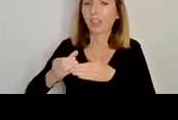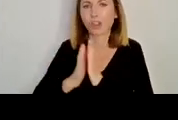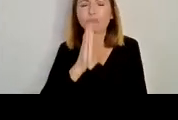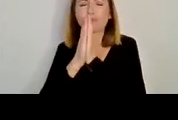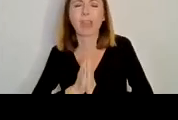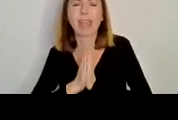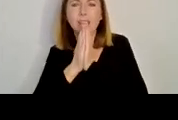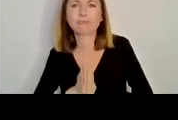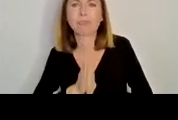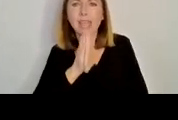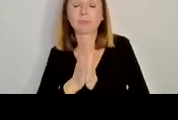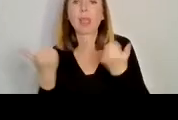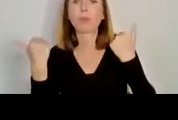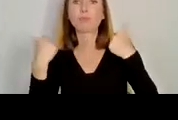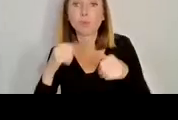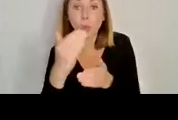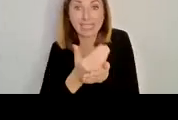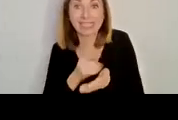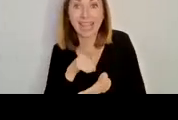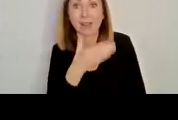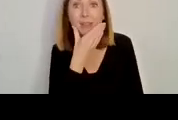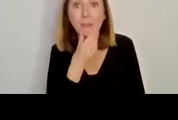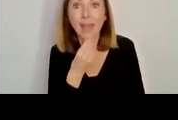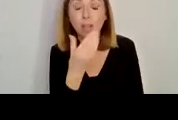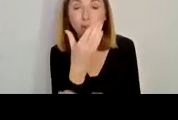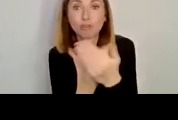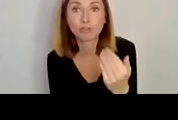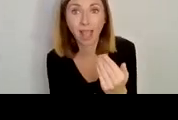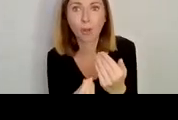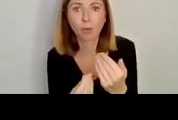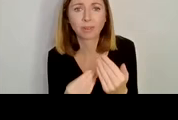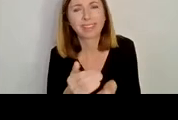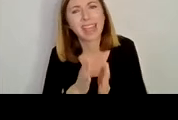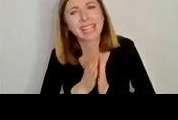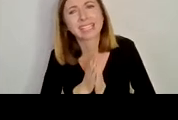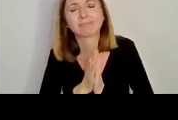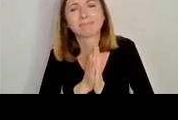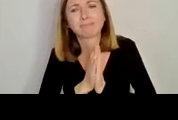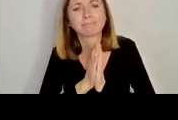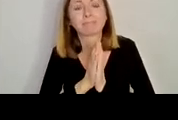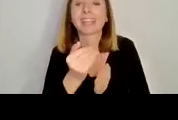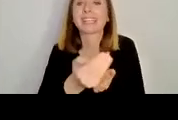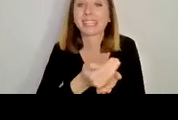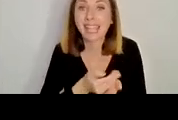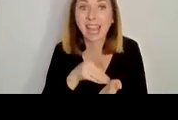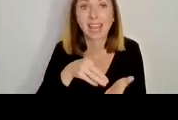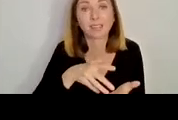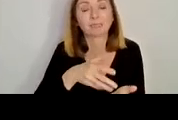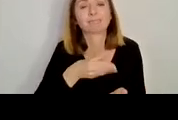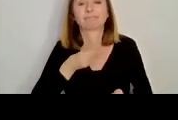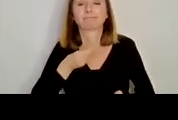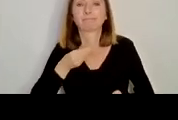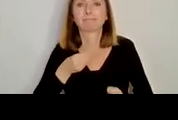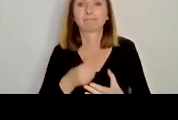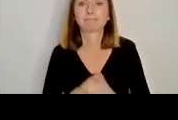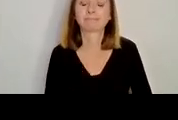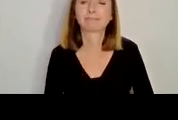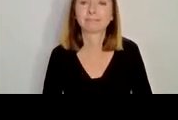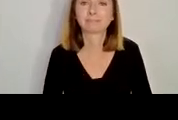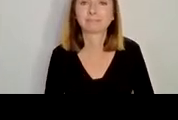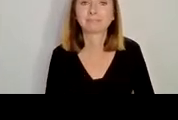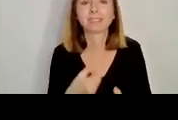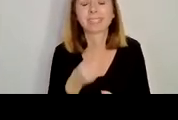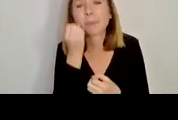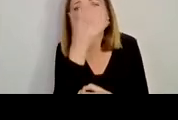they're saved. And it's a very nice, it's a lovely metaphor. It's a beautiful passage. But it also